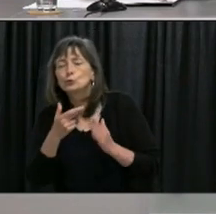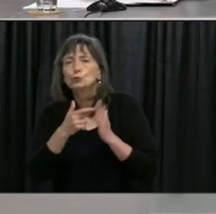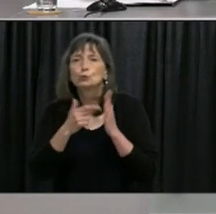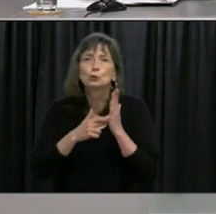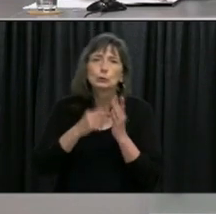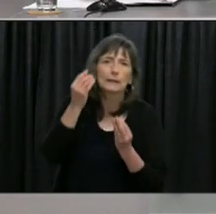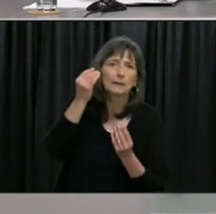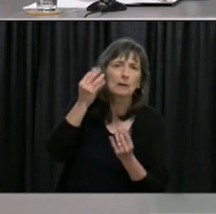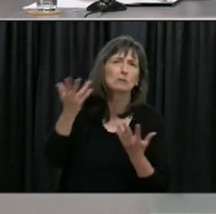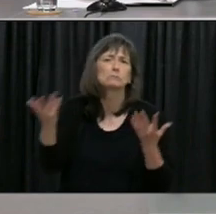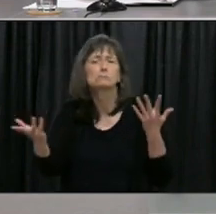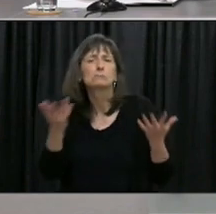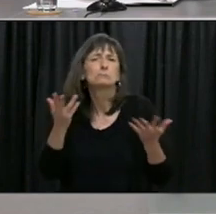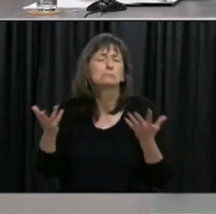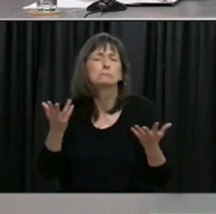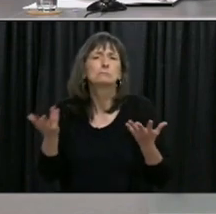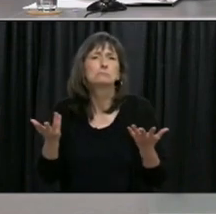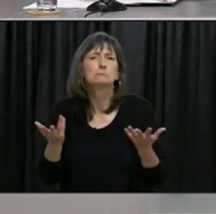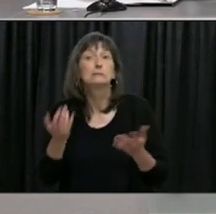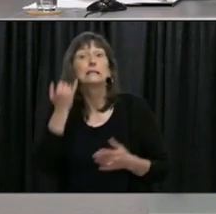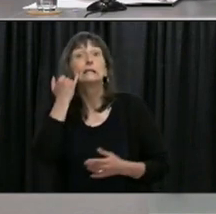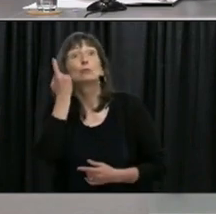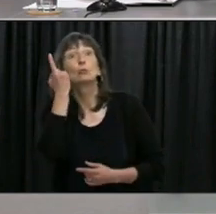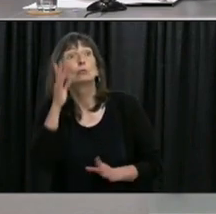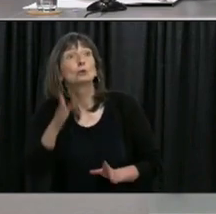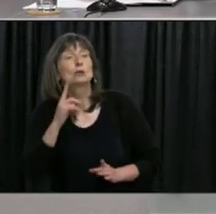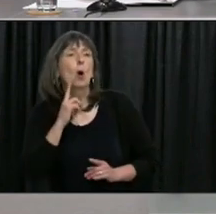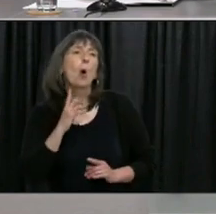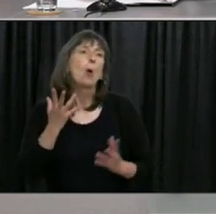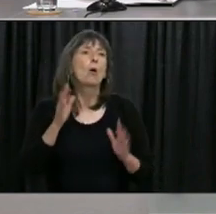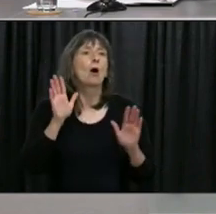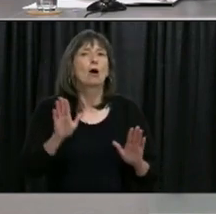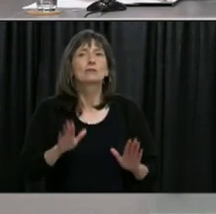should be considering you know for example if someone says oh great I want to